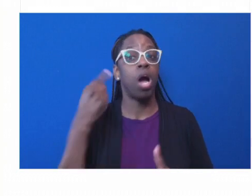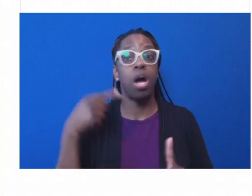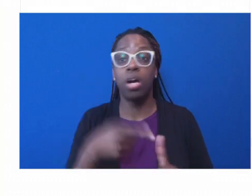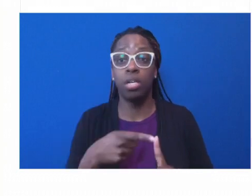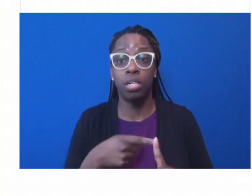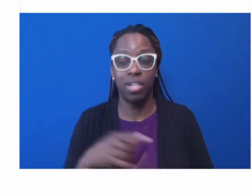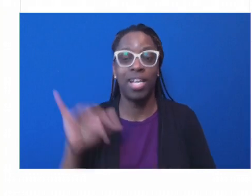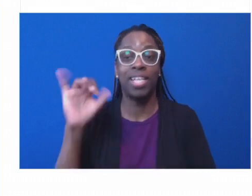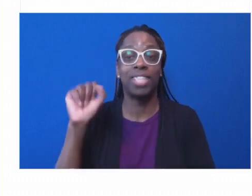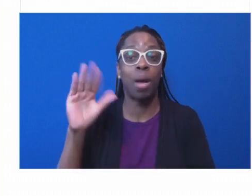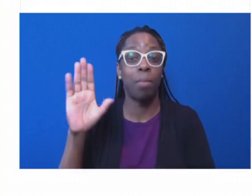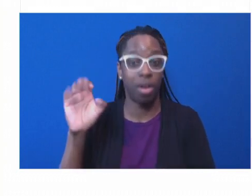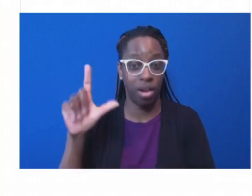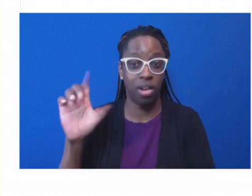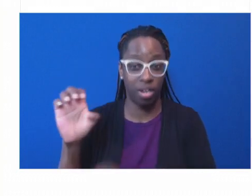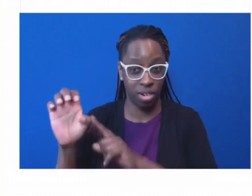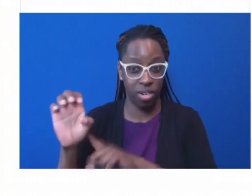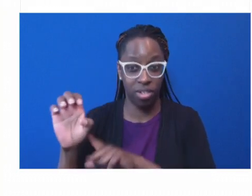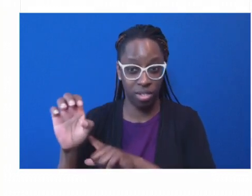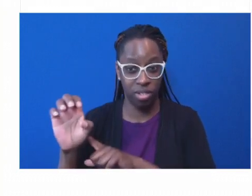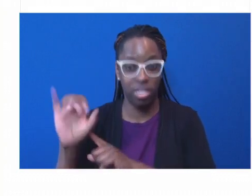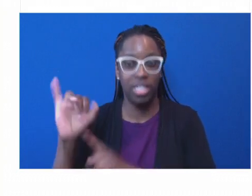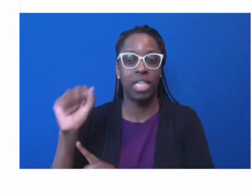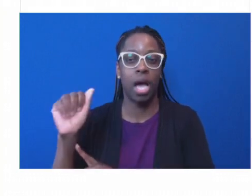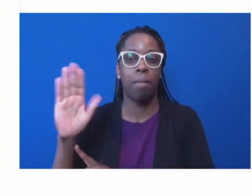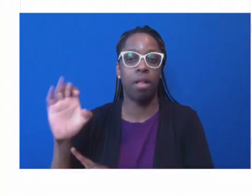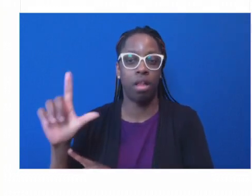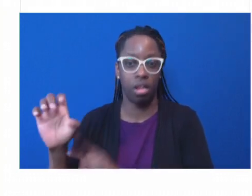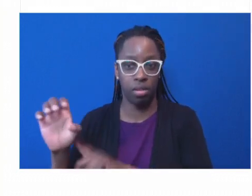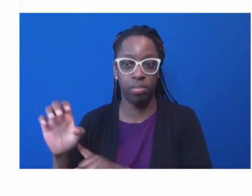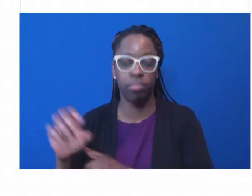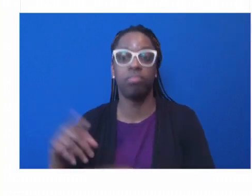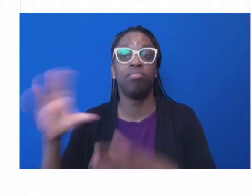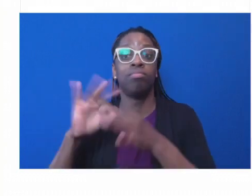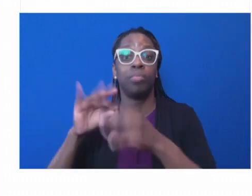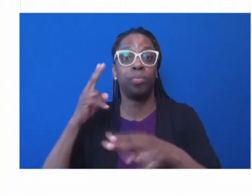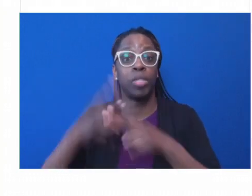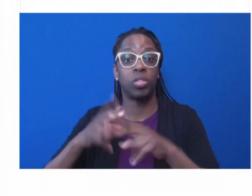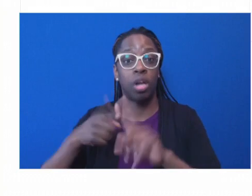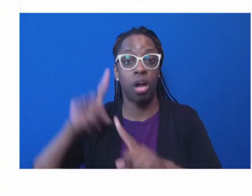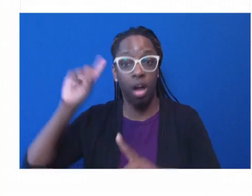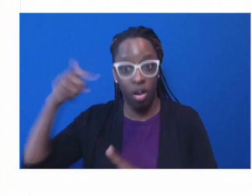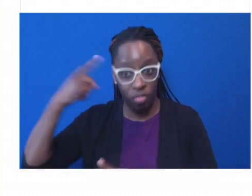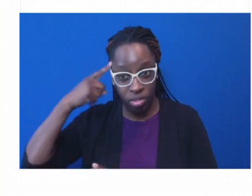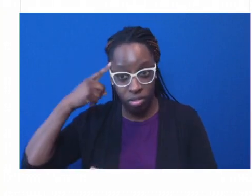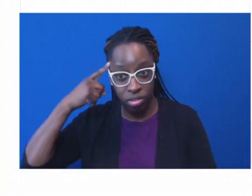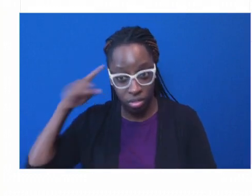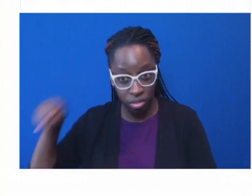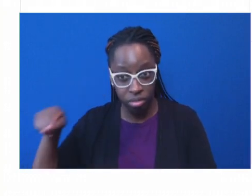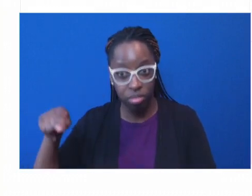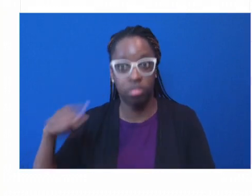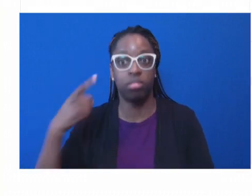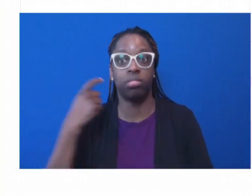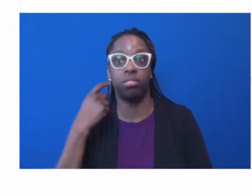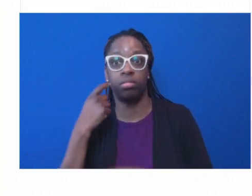society relationships. We know this from our work in emergency response and resilience that strong and continuous